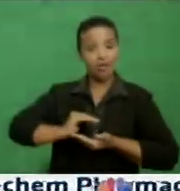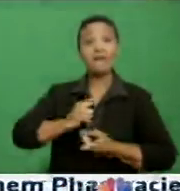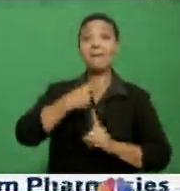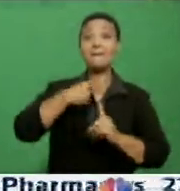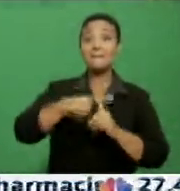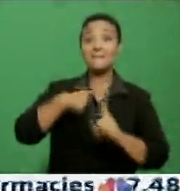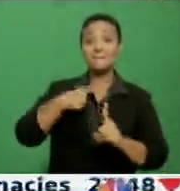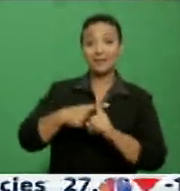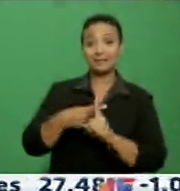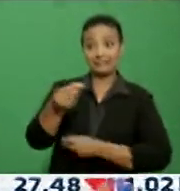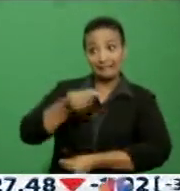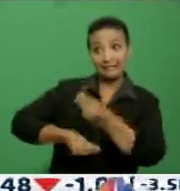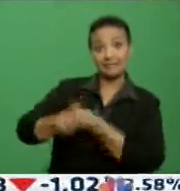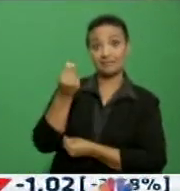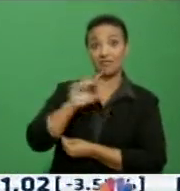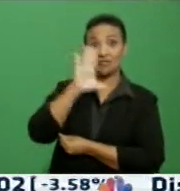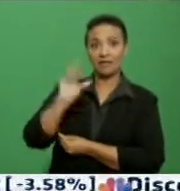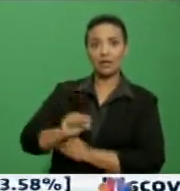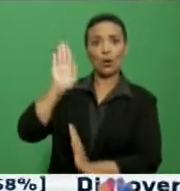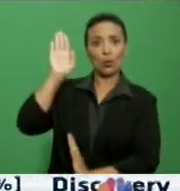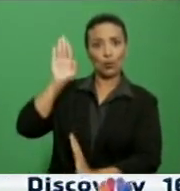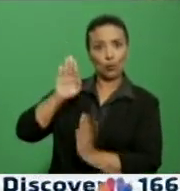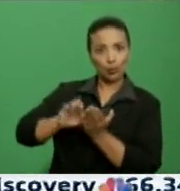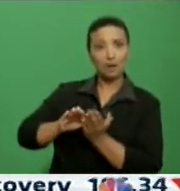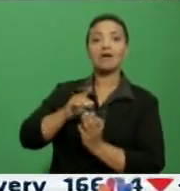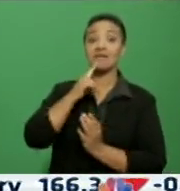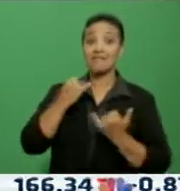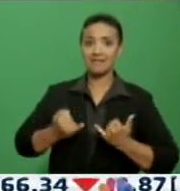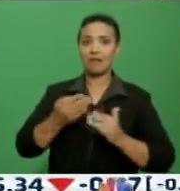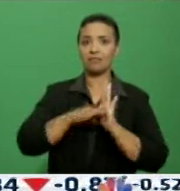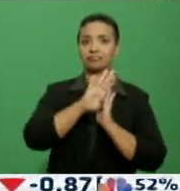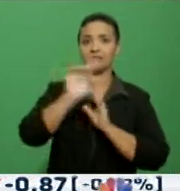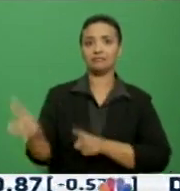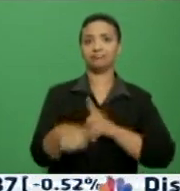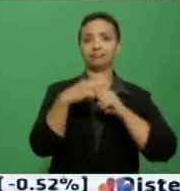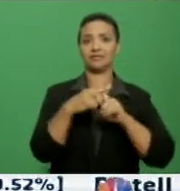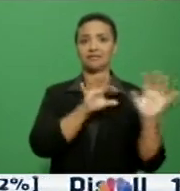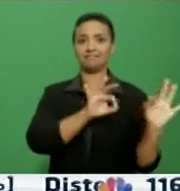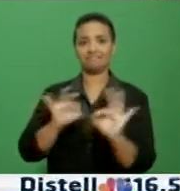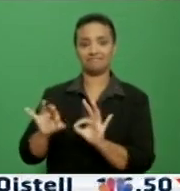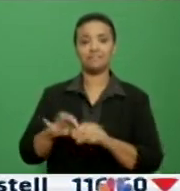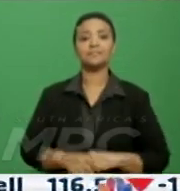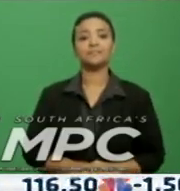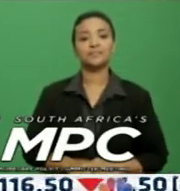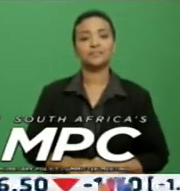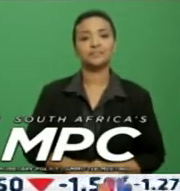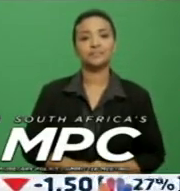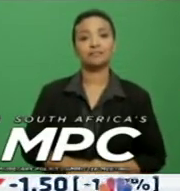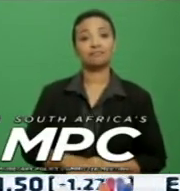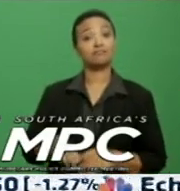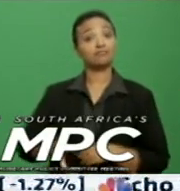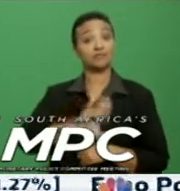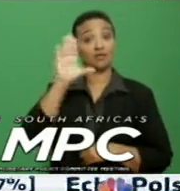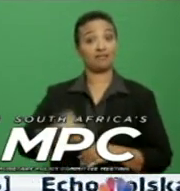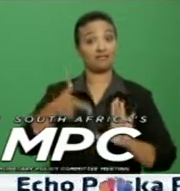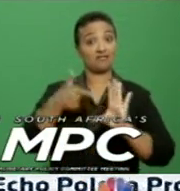The less depreciated exchange rate have been key drivers of this improved outlook. Domestic